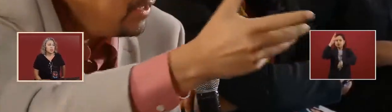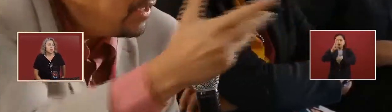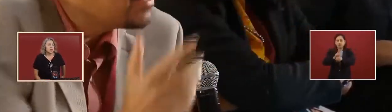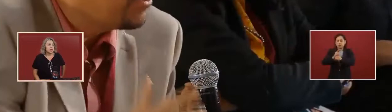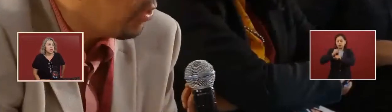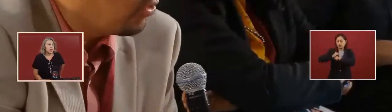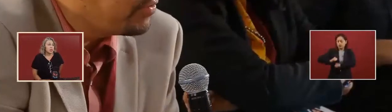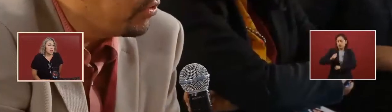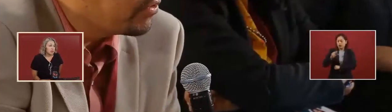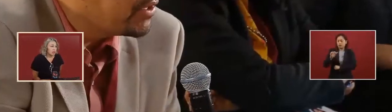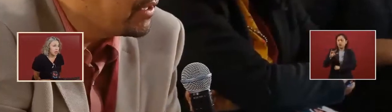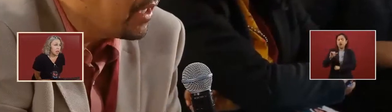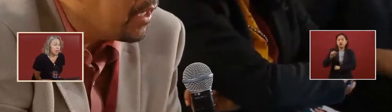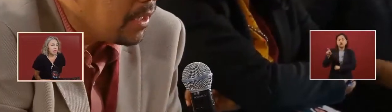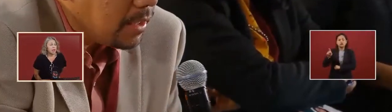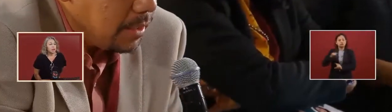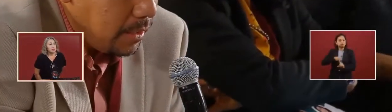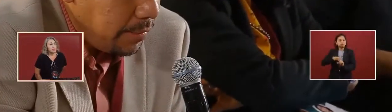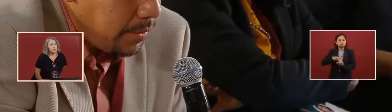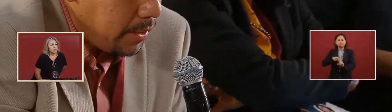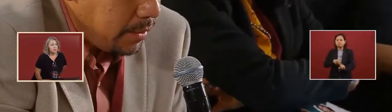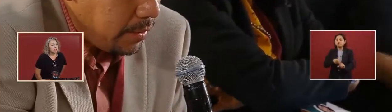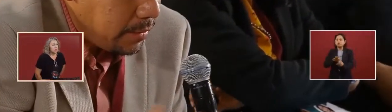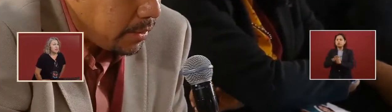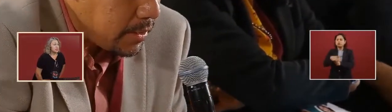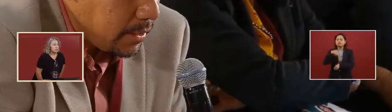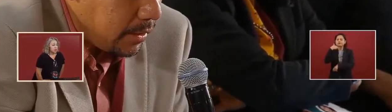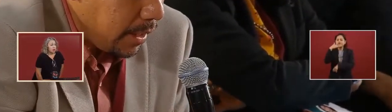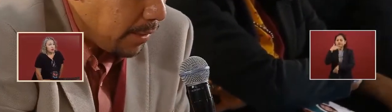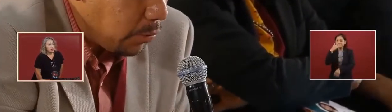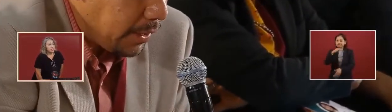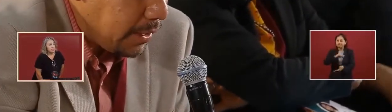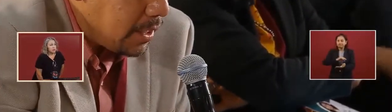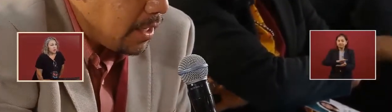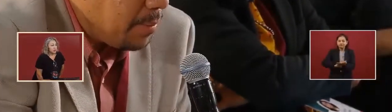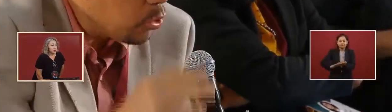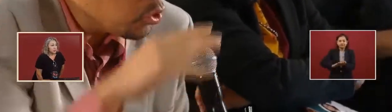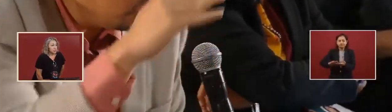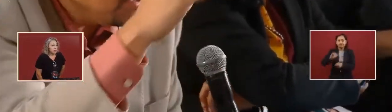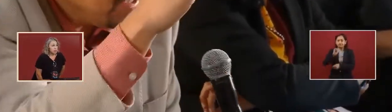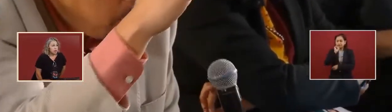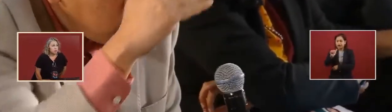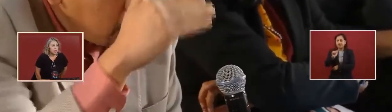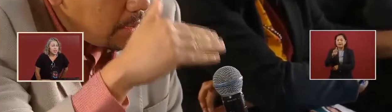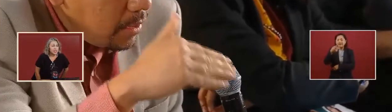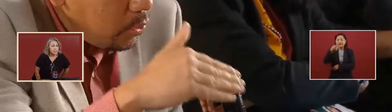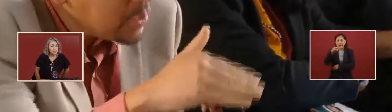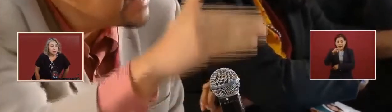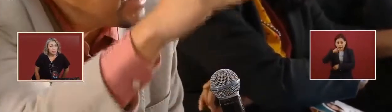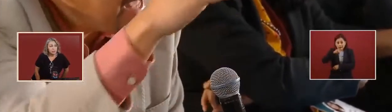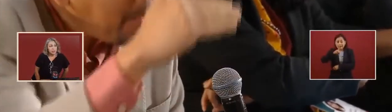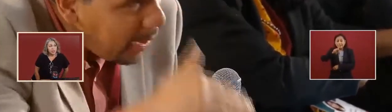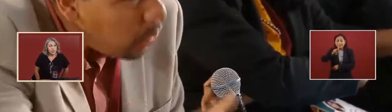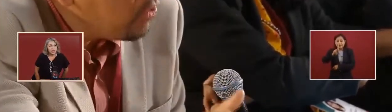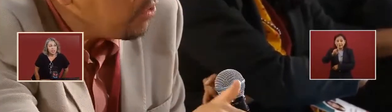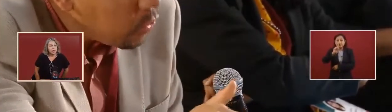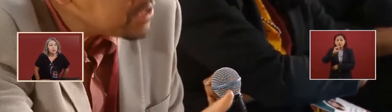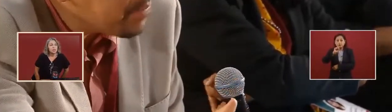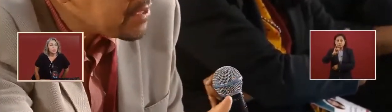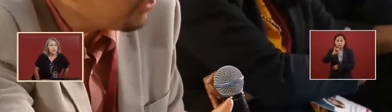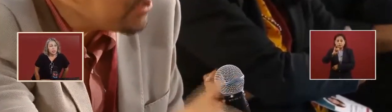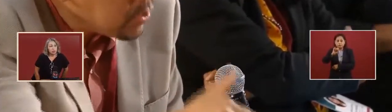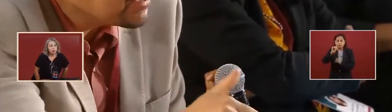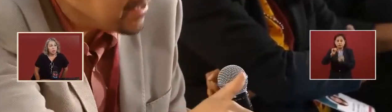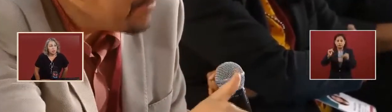that the directors are in a zero corruption but it's it's the ones below them that are